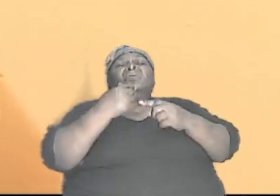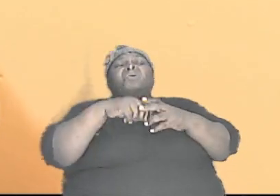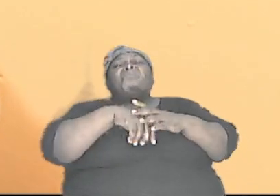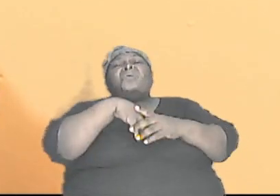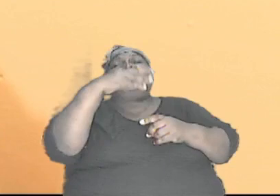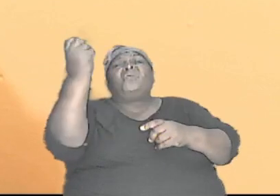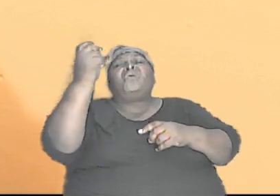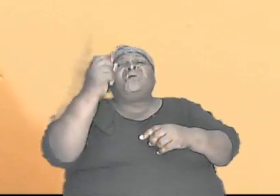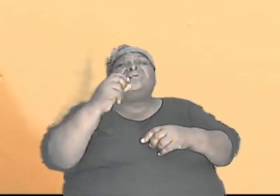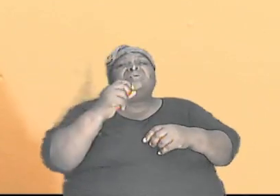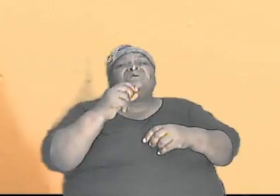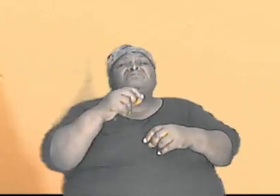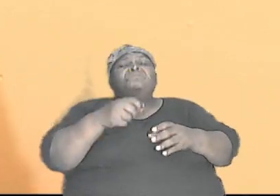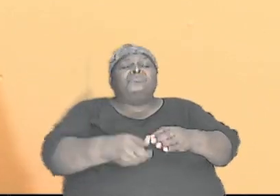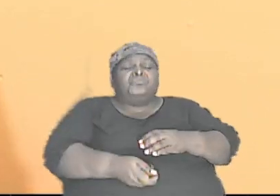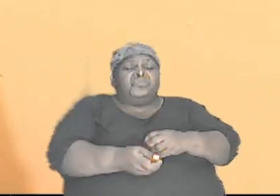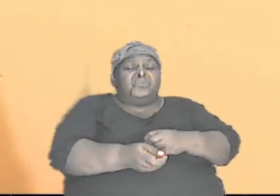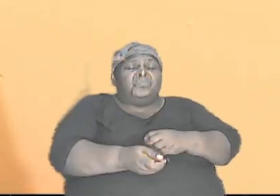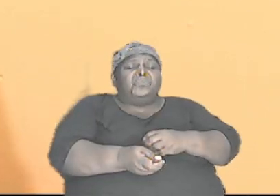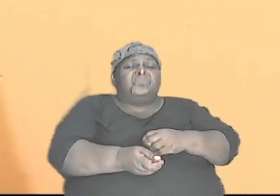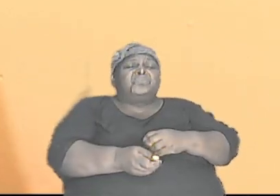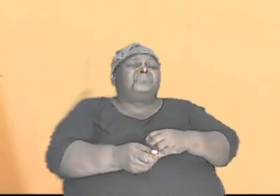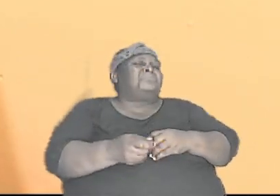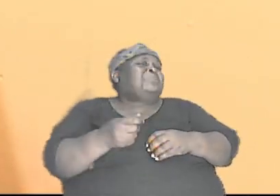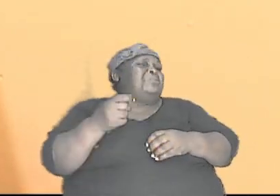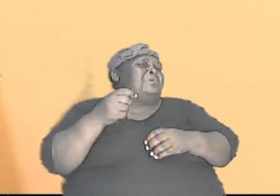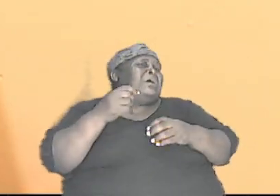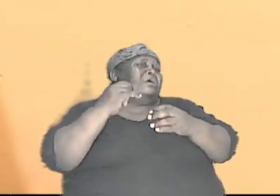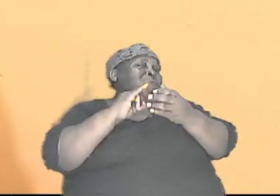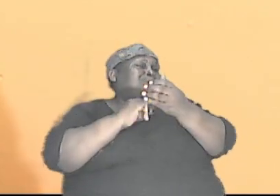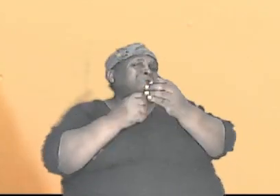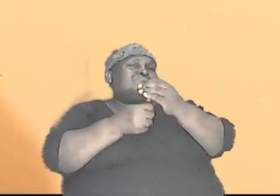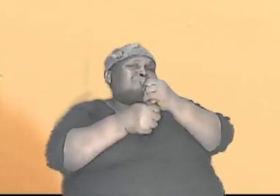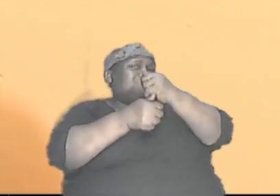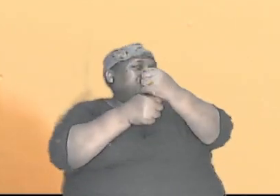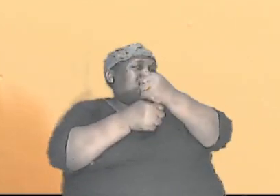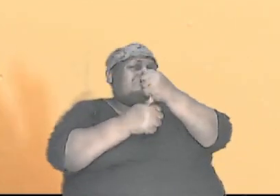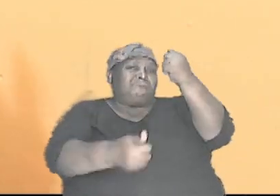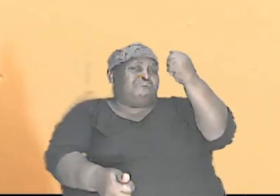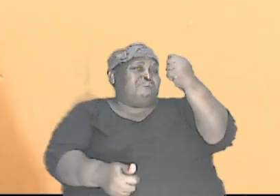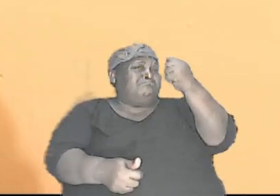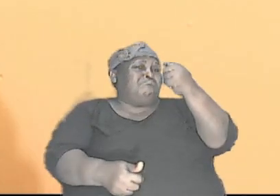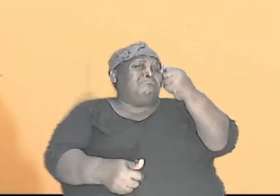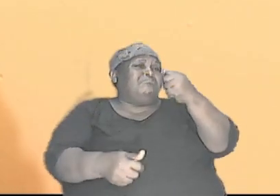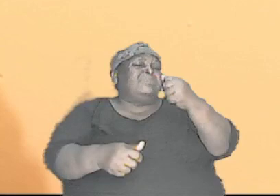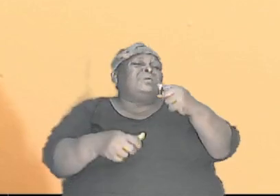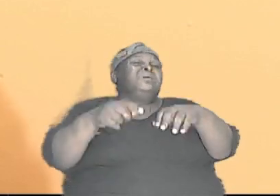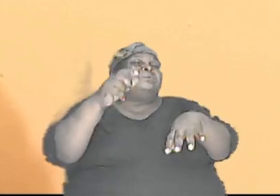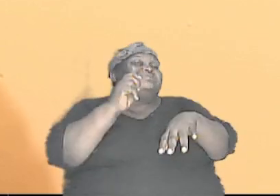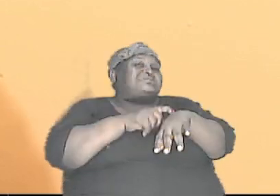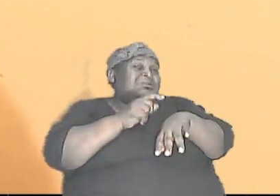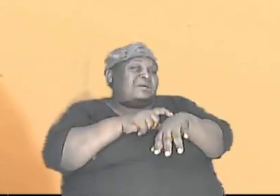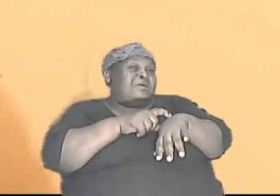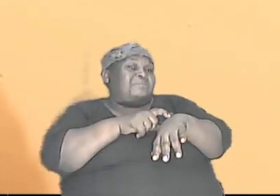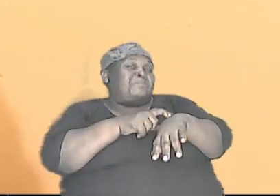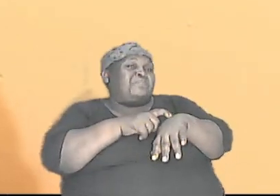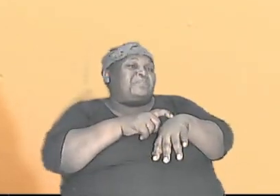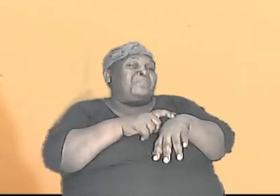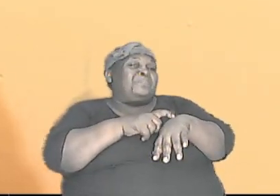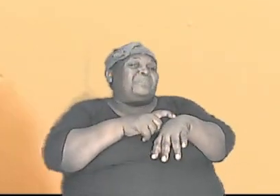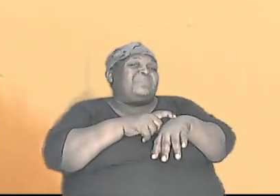and the system continues in an intricate manner time based and